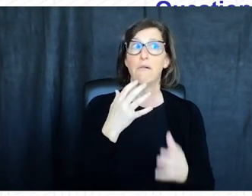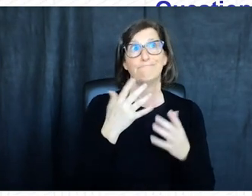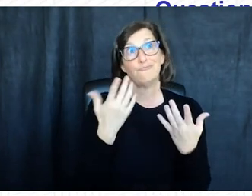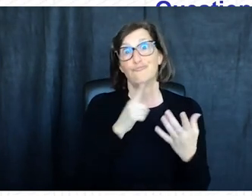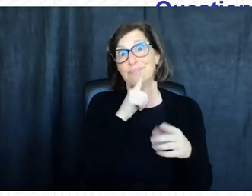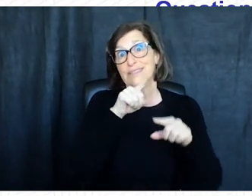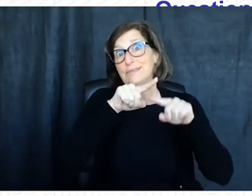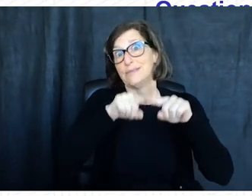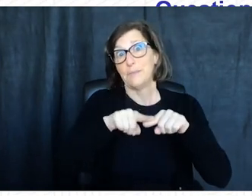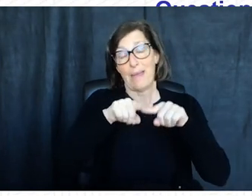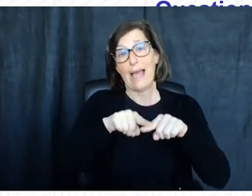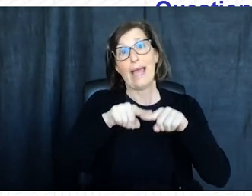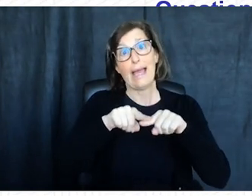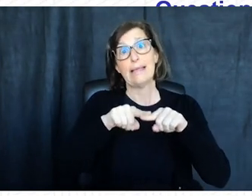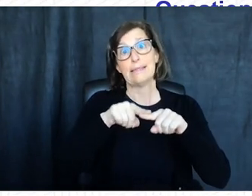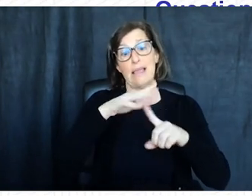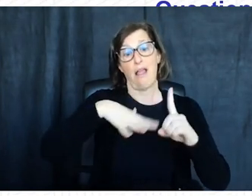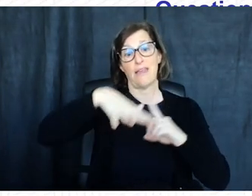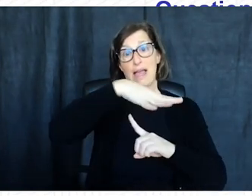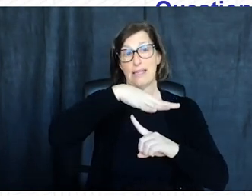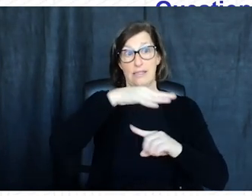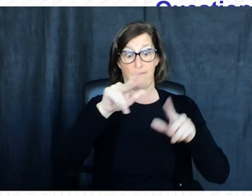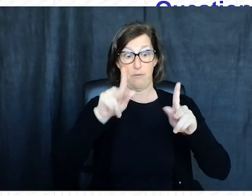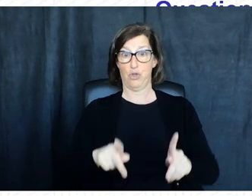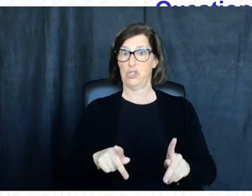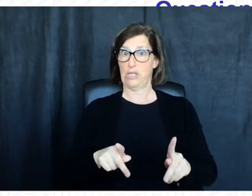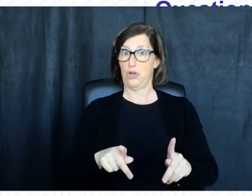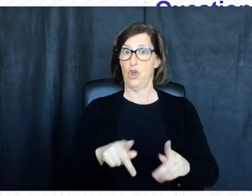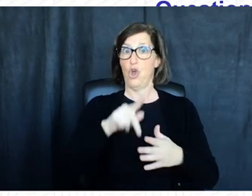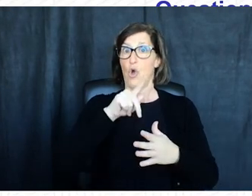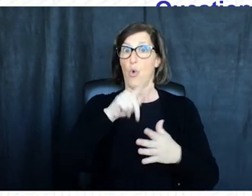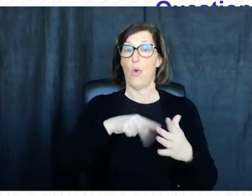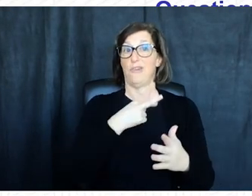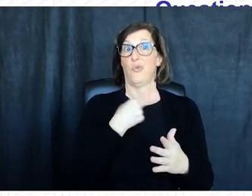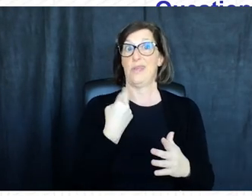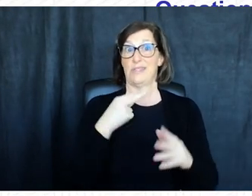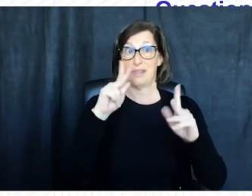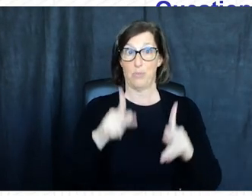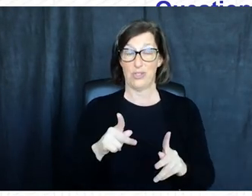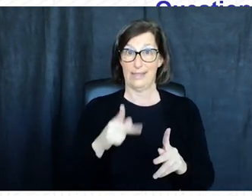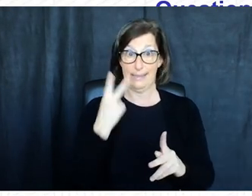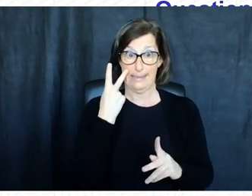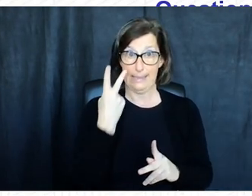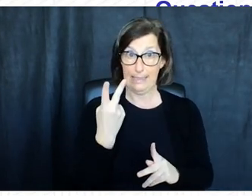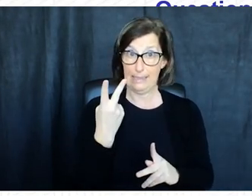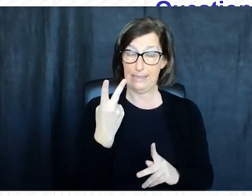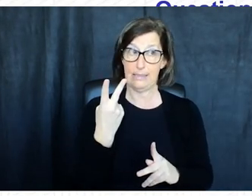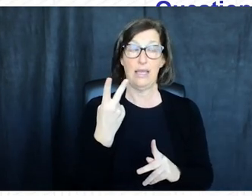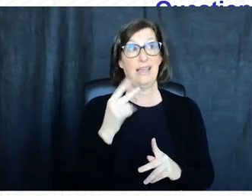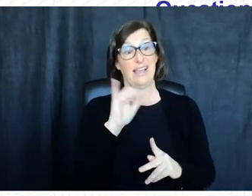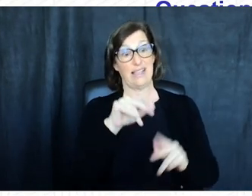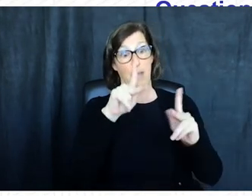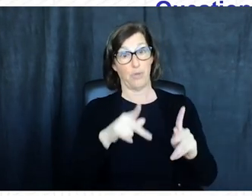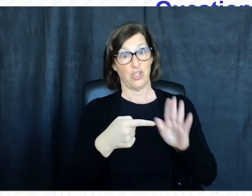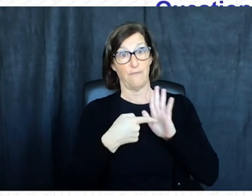say a lot of it depends on you know the in the context of a person like what kind of risks that person faces you know